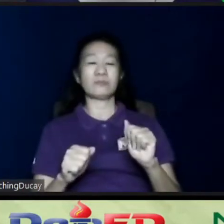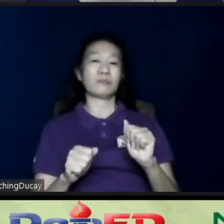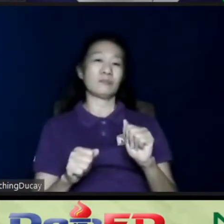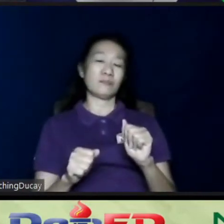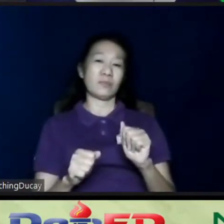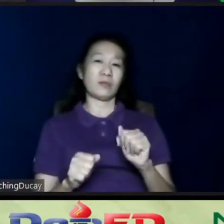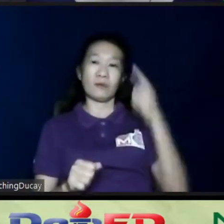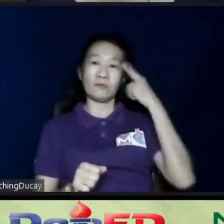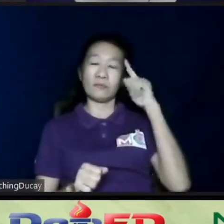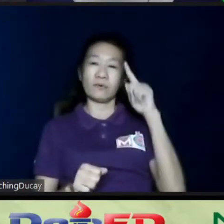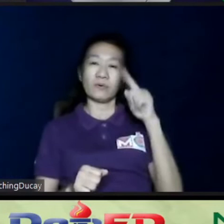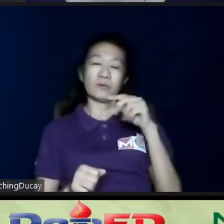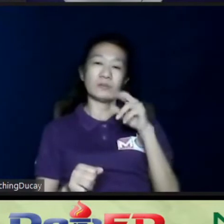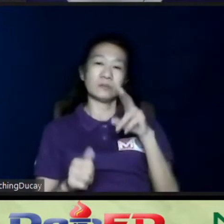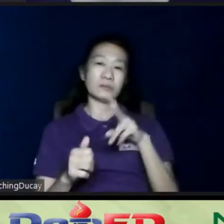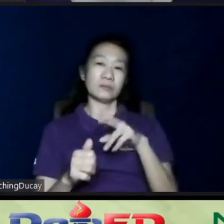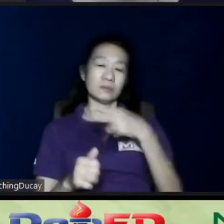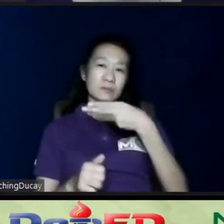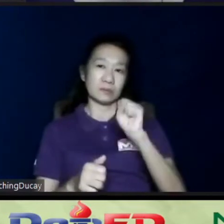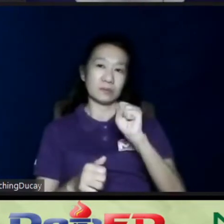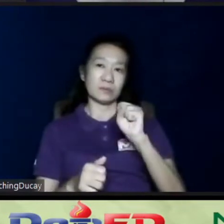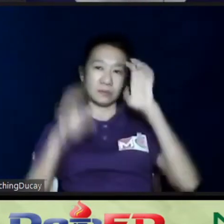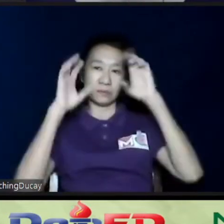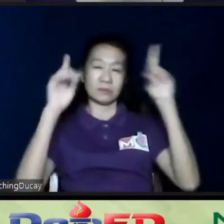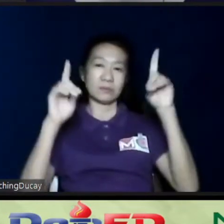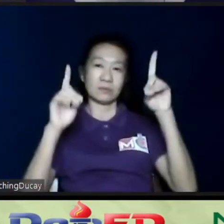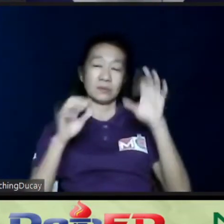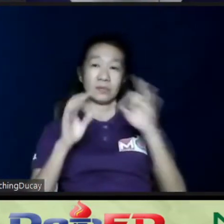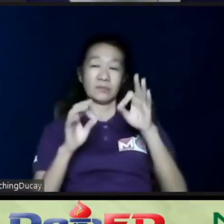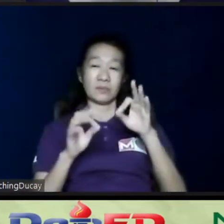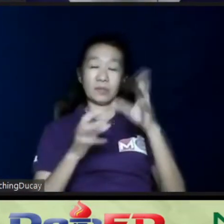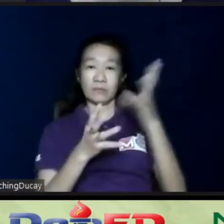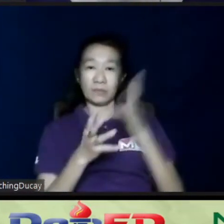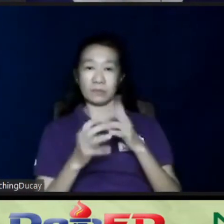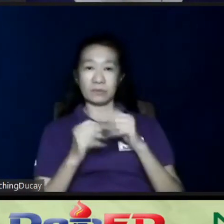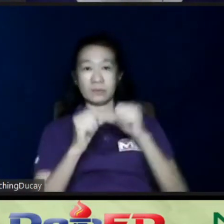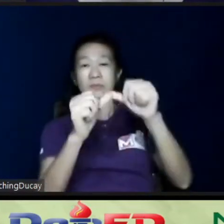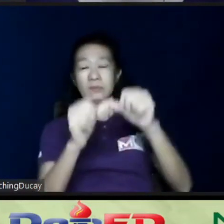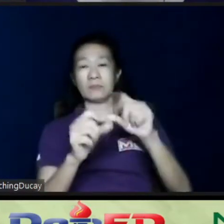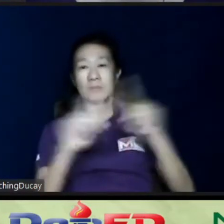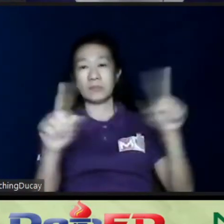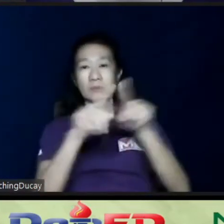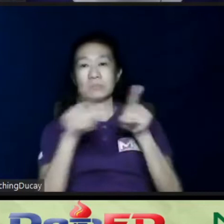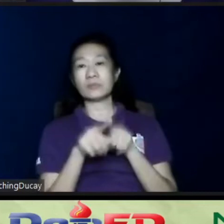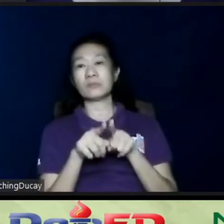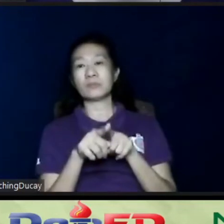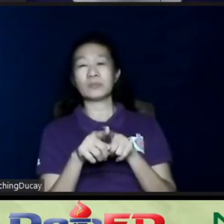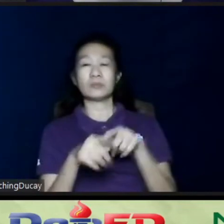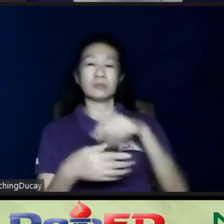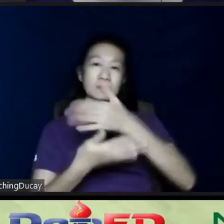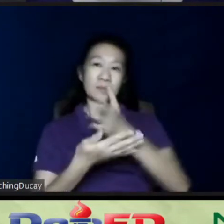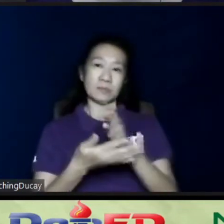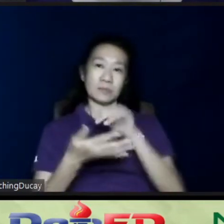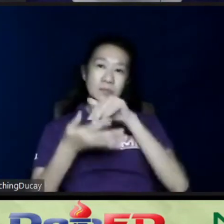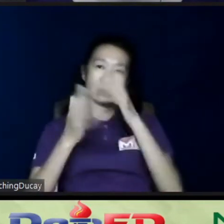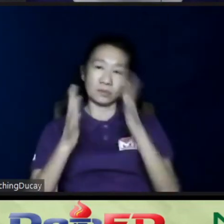-secondary education courses, assuming that that's a track that you'd like to pursue. But also, there are some students who